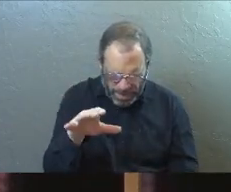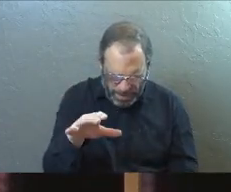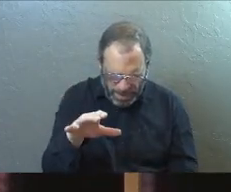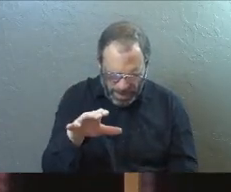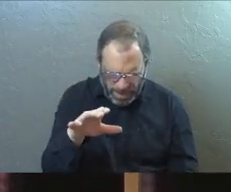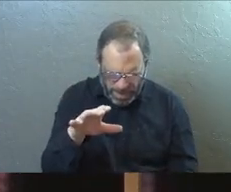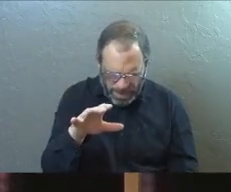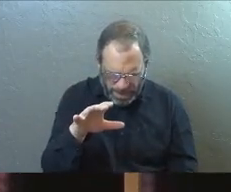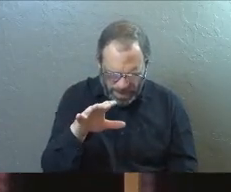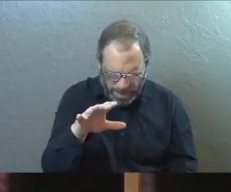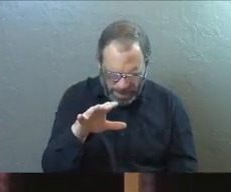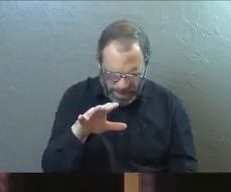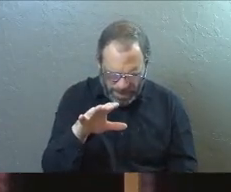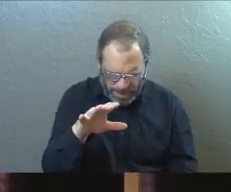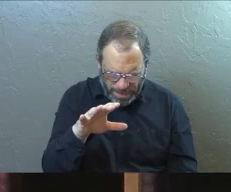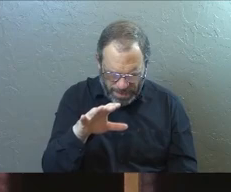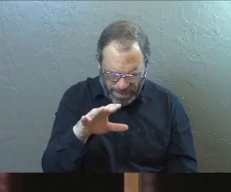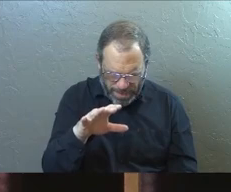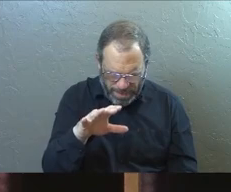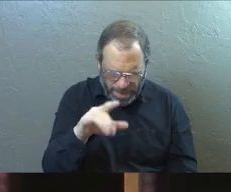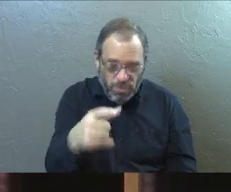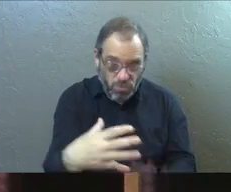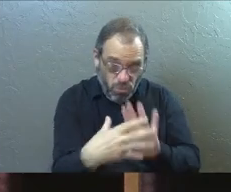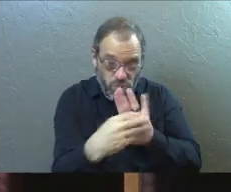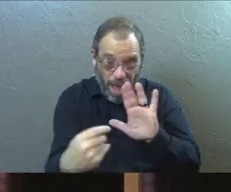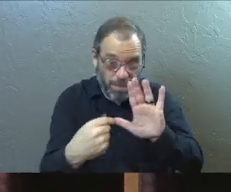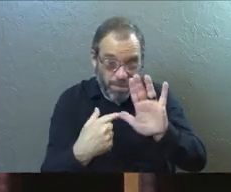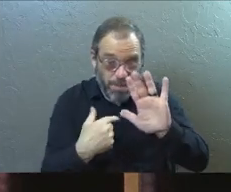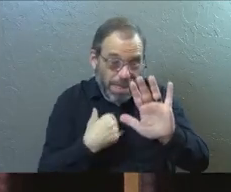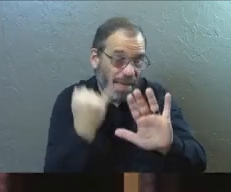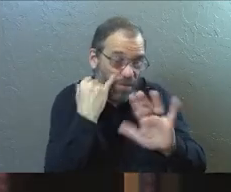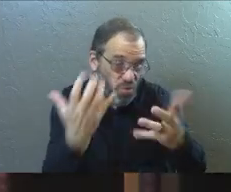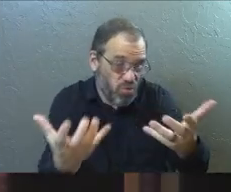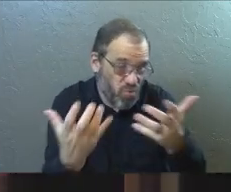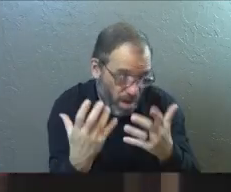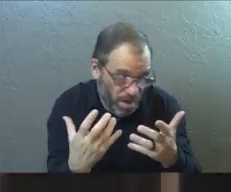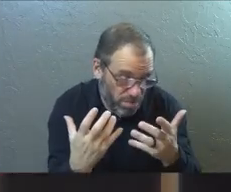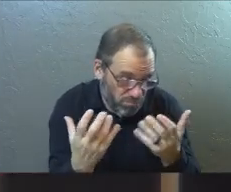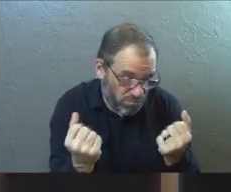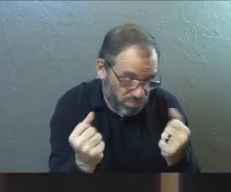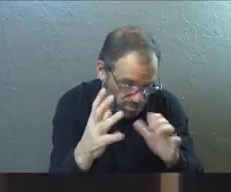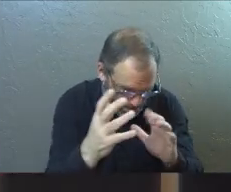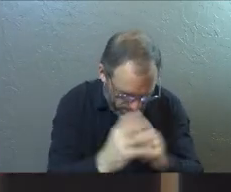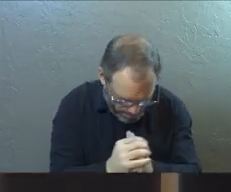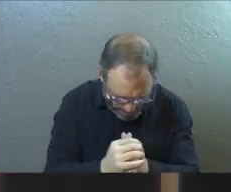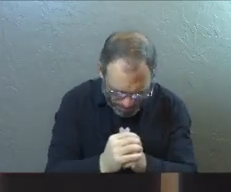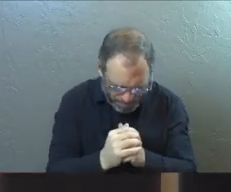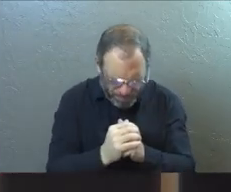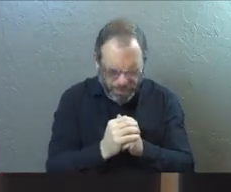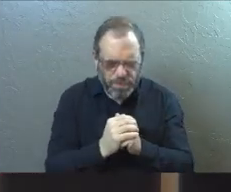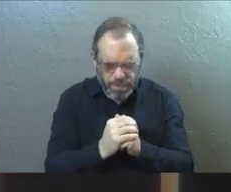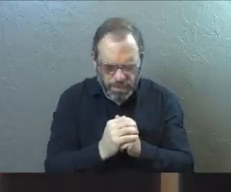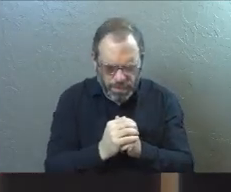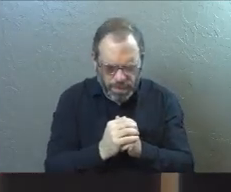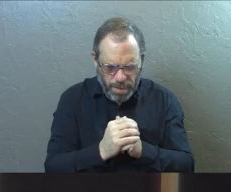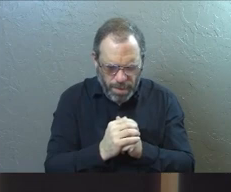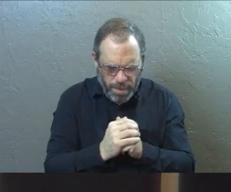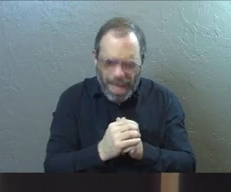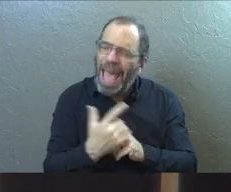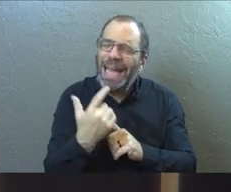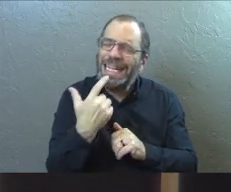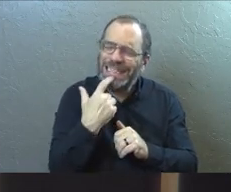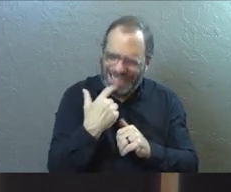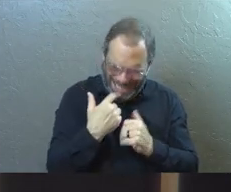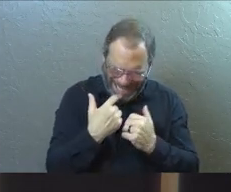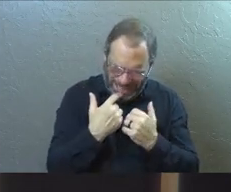And if this is your moment, I'm going to give you phrases to pray. We're all going to say them together out loud. And you would just say